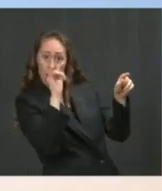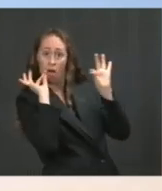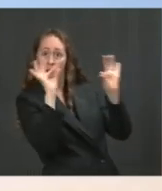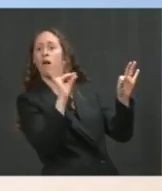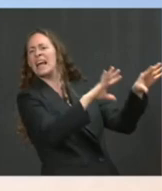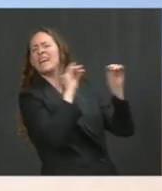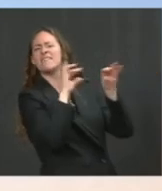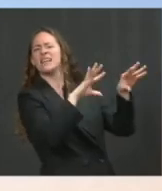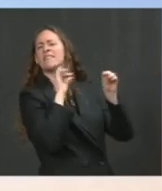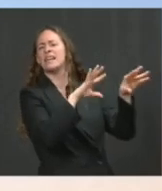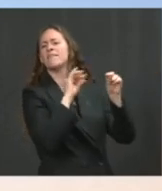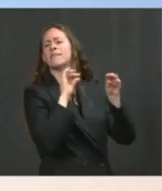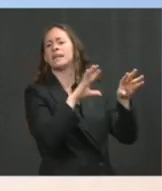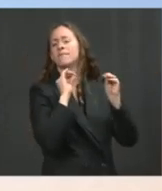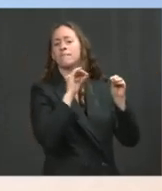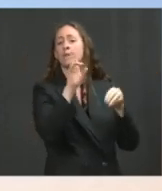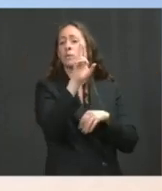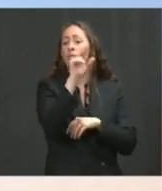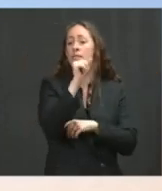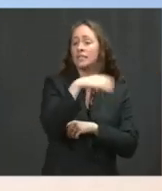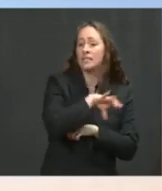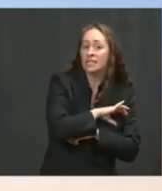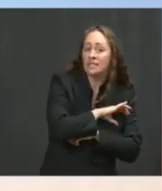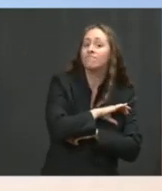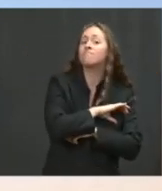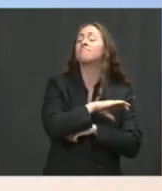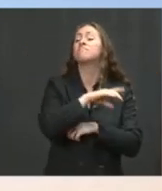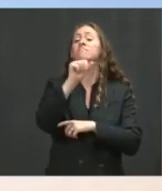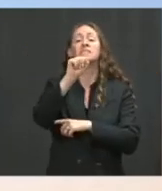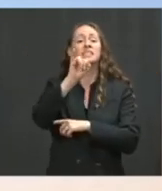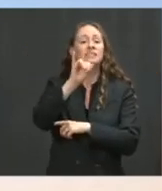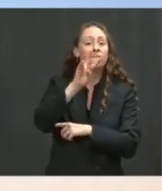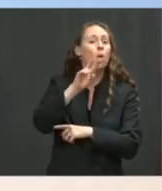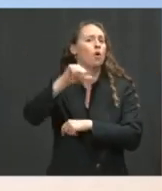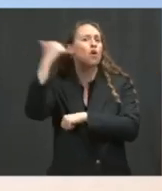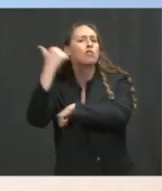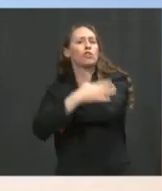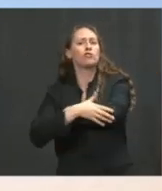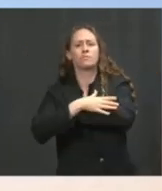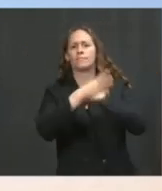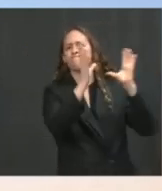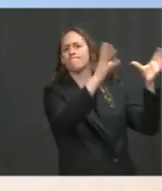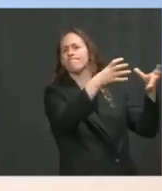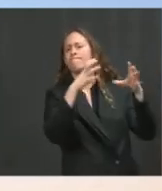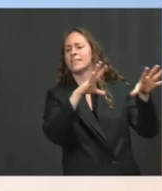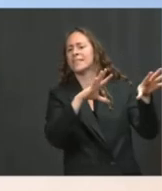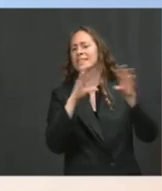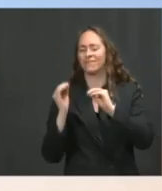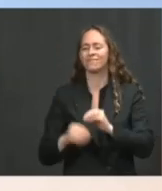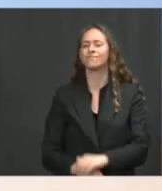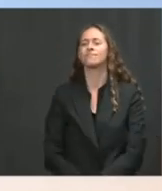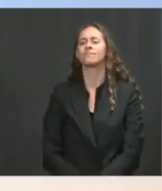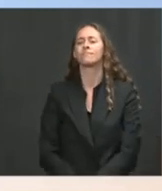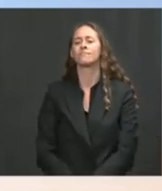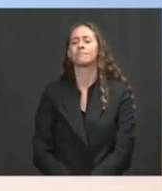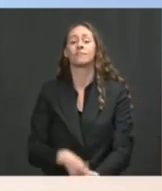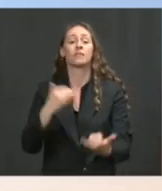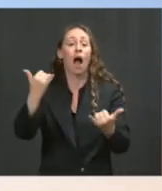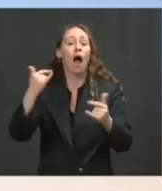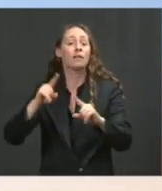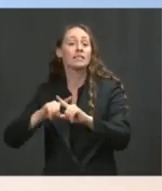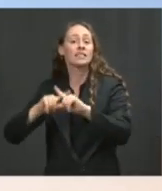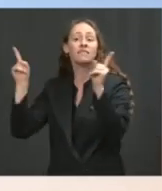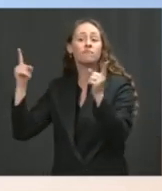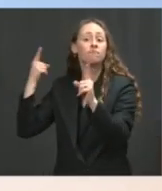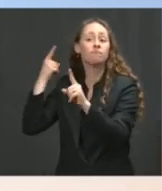applicants, and others out. I also just wanted to note that this morning, on a different topic, Biden administration officials joined a